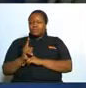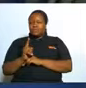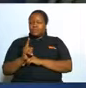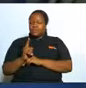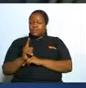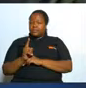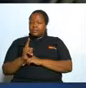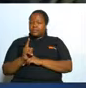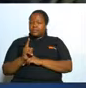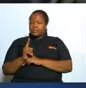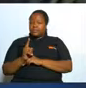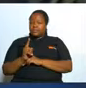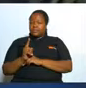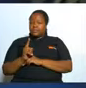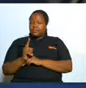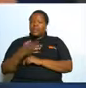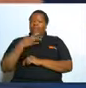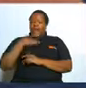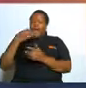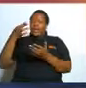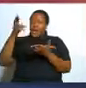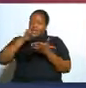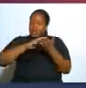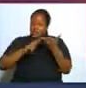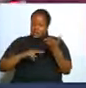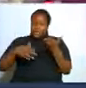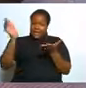let me read this again